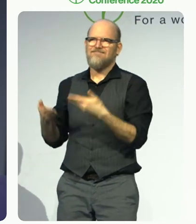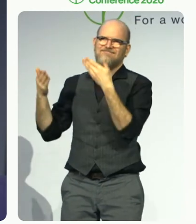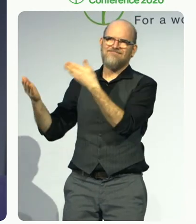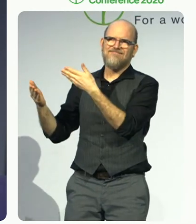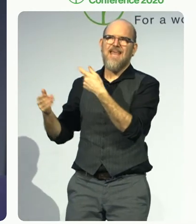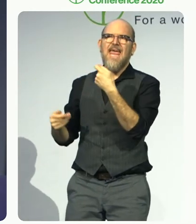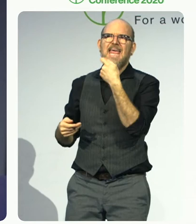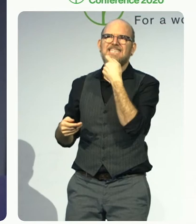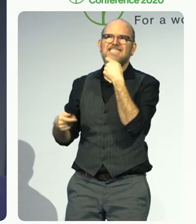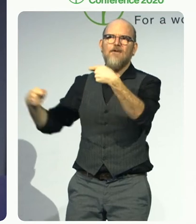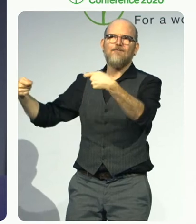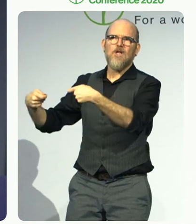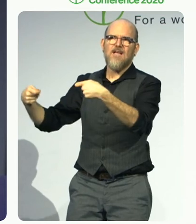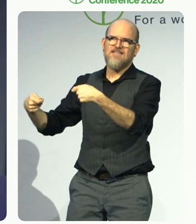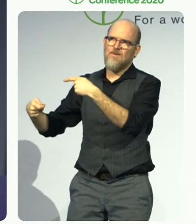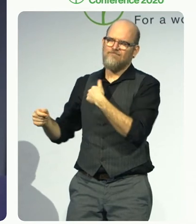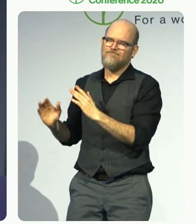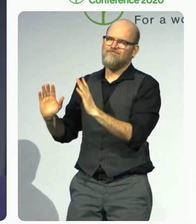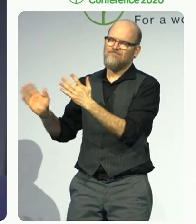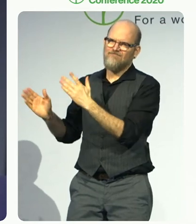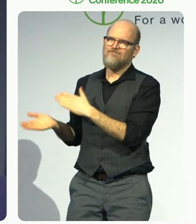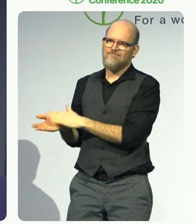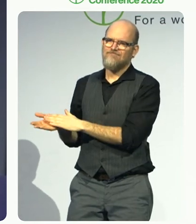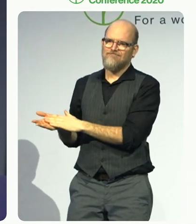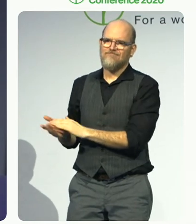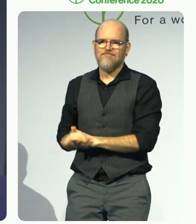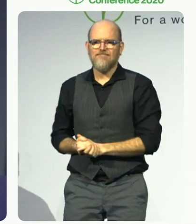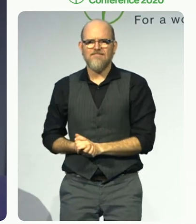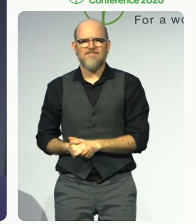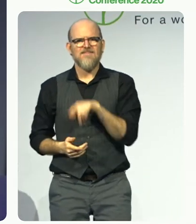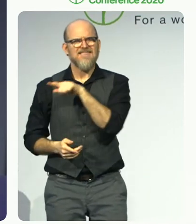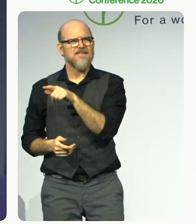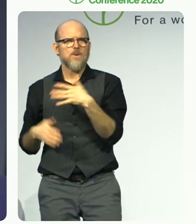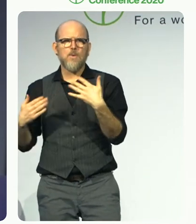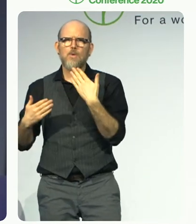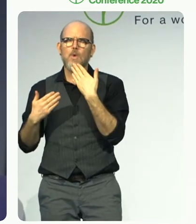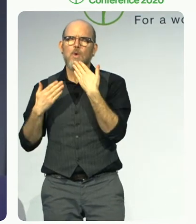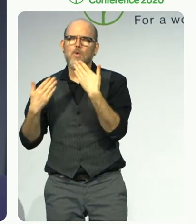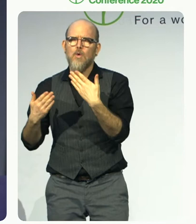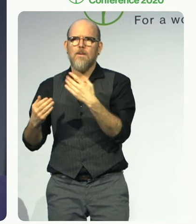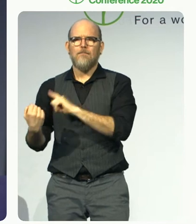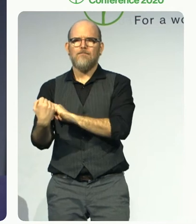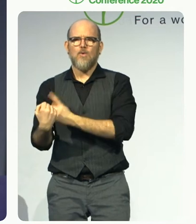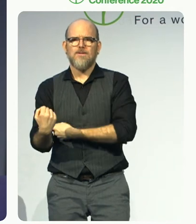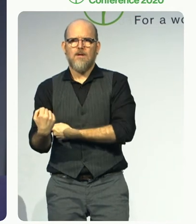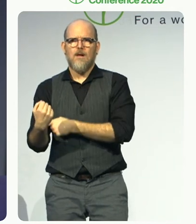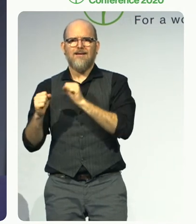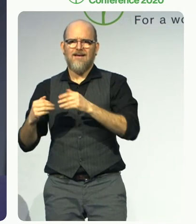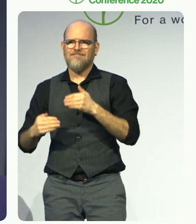with disabilities and has become a special occasion in our yearly calendar.